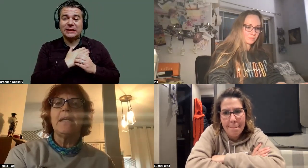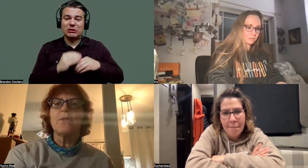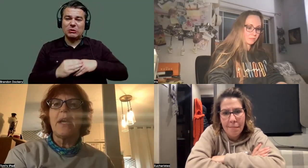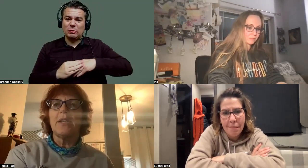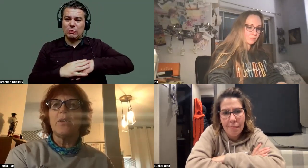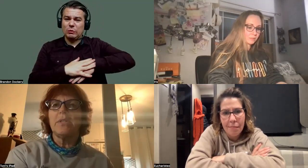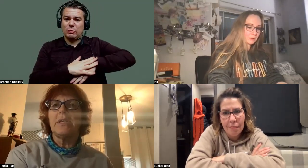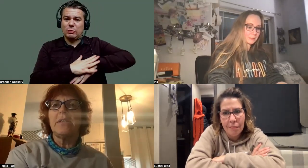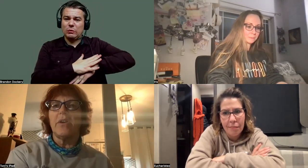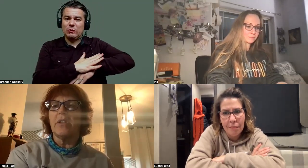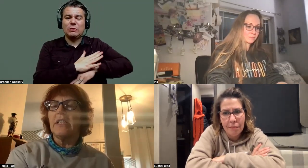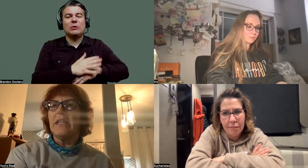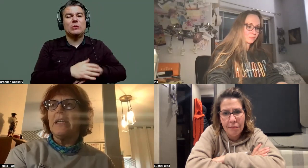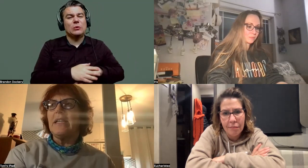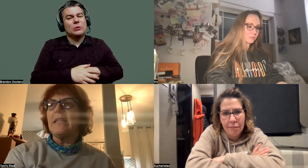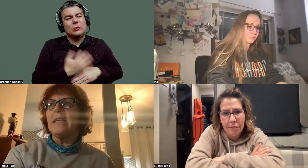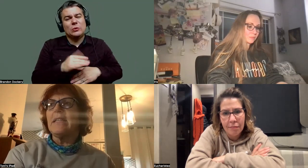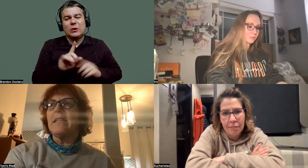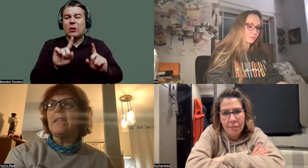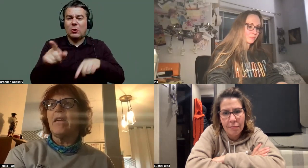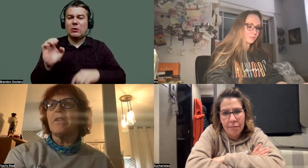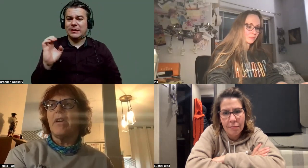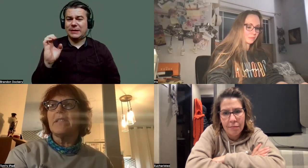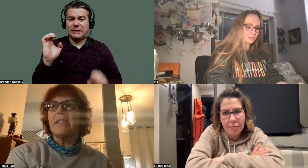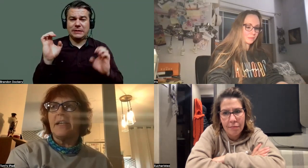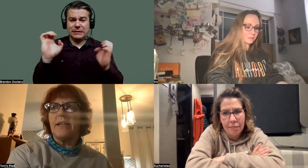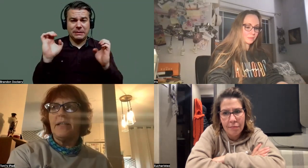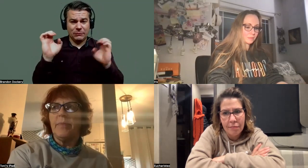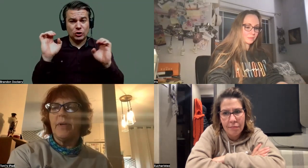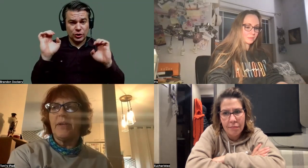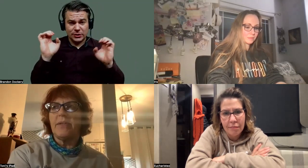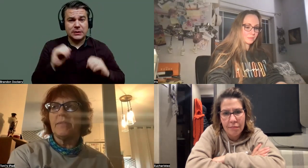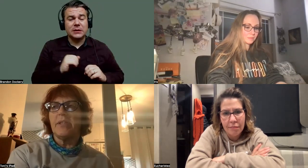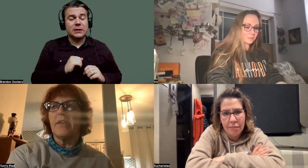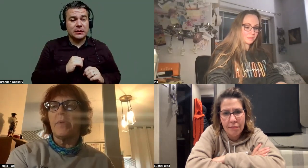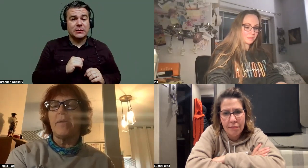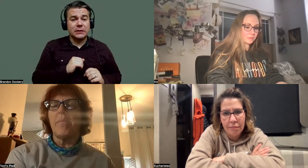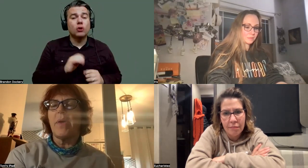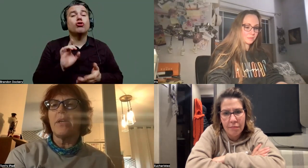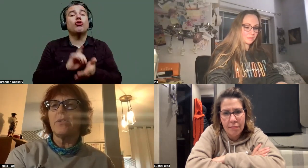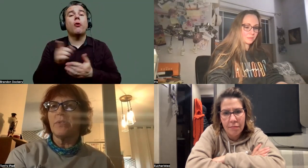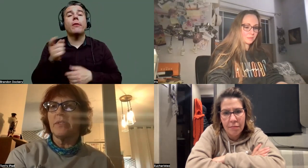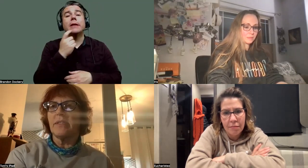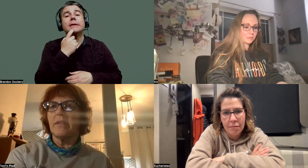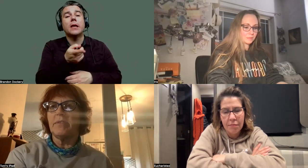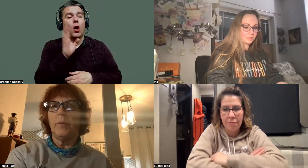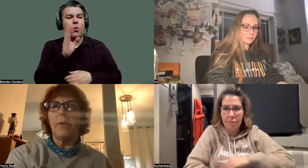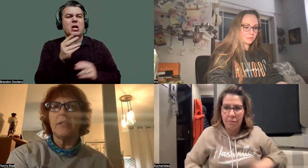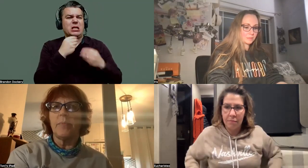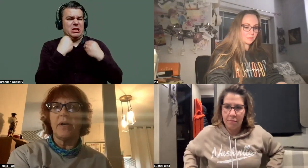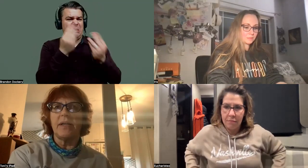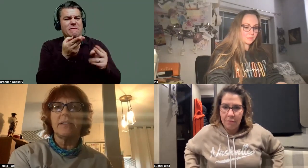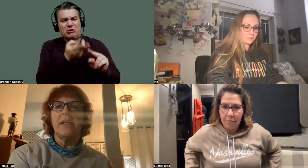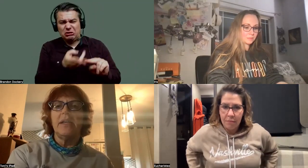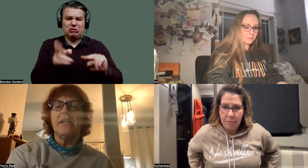and so I had to go to the ER, and the ER doc said he's going to give me mega doses of double